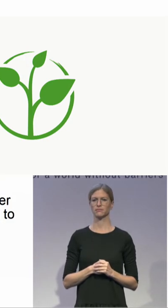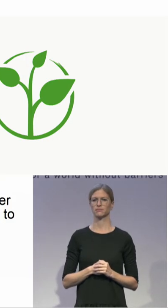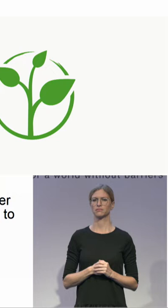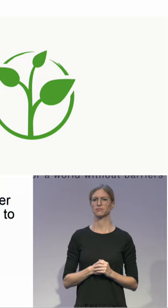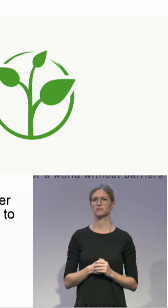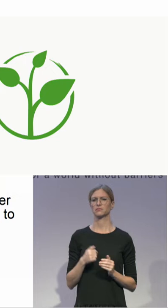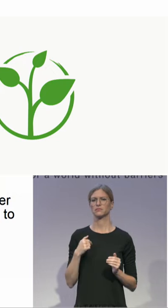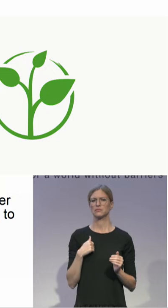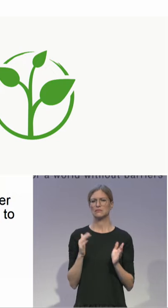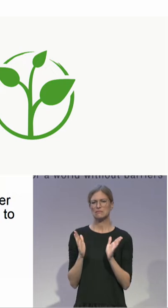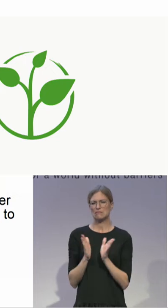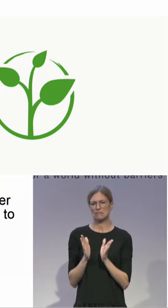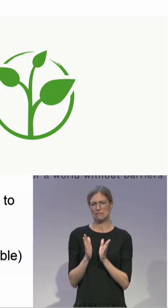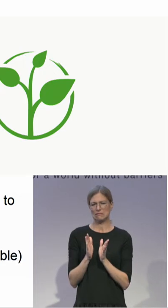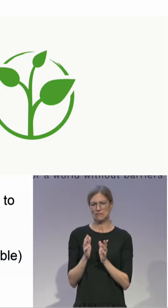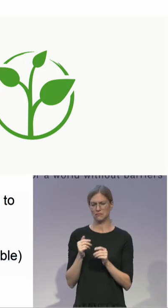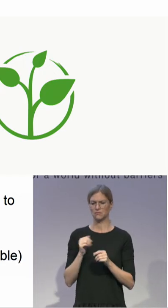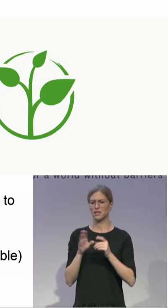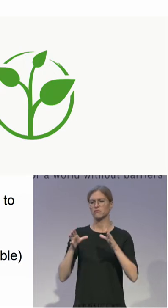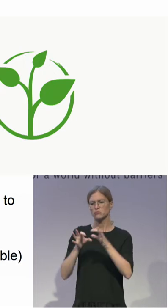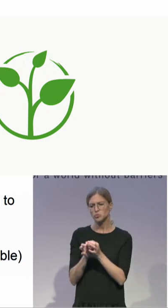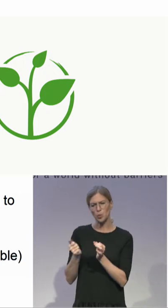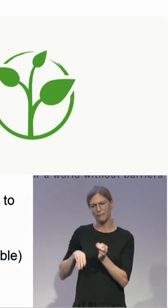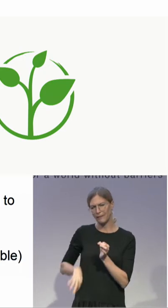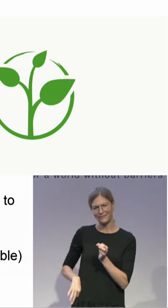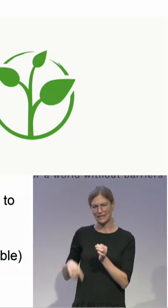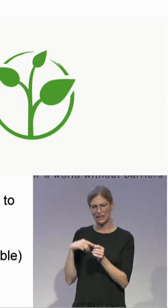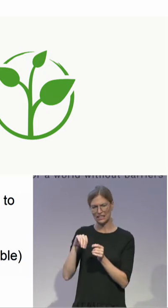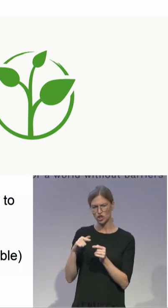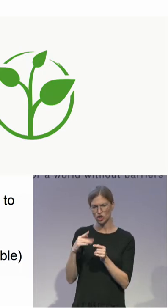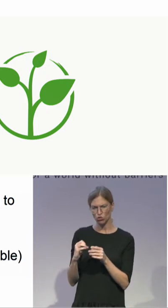community development to support people to create a life that's self-determined.